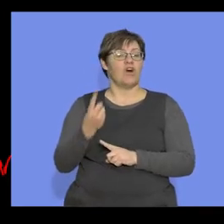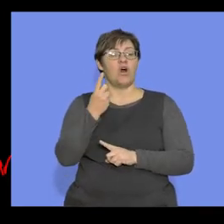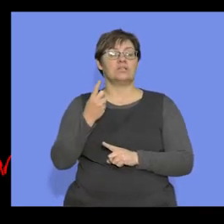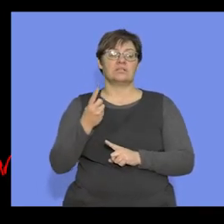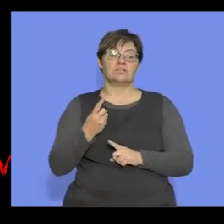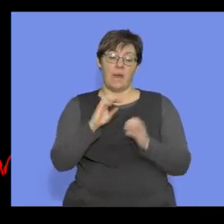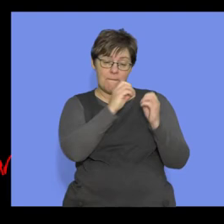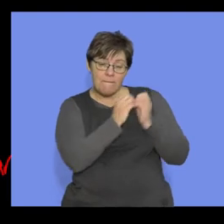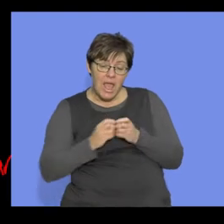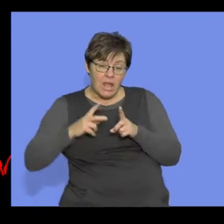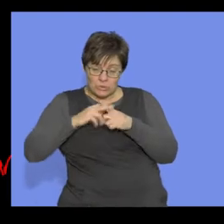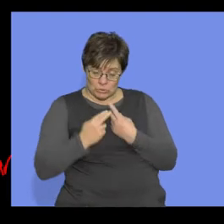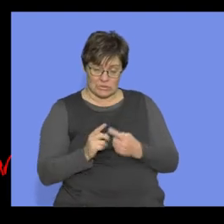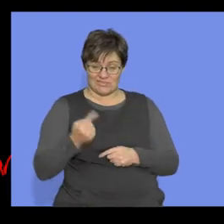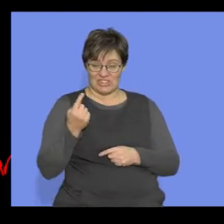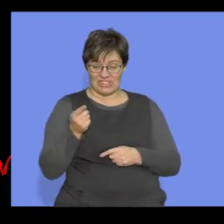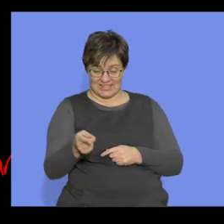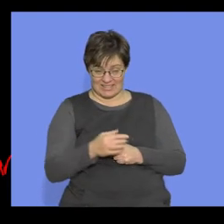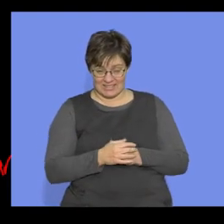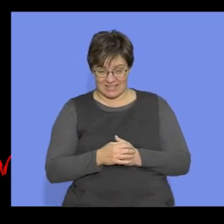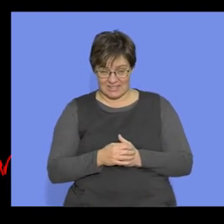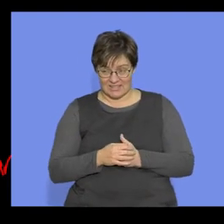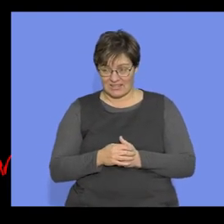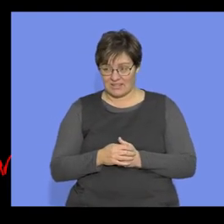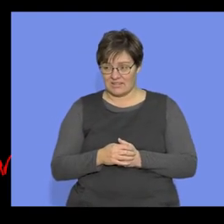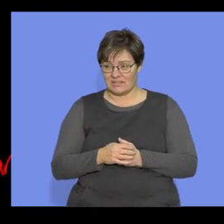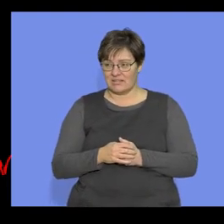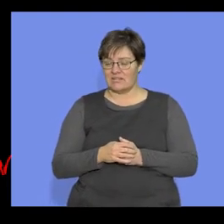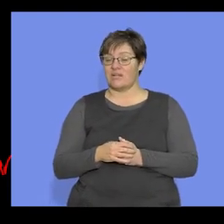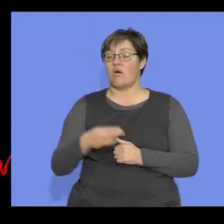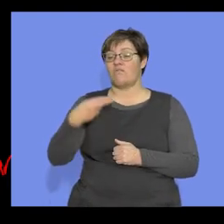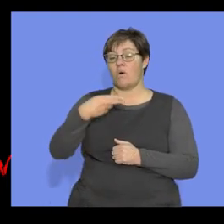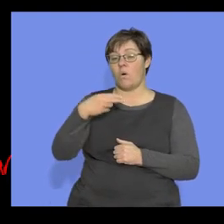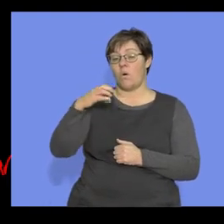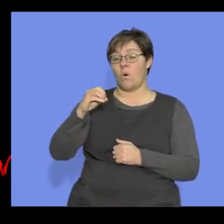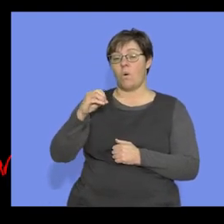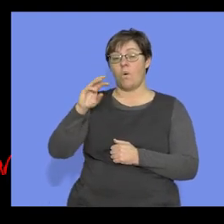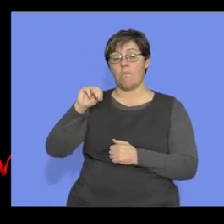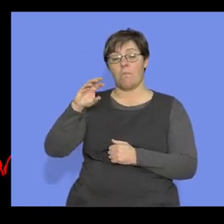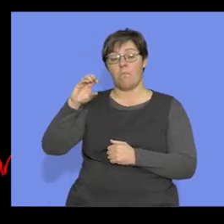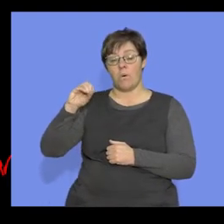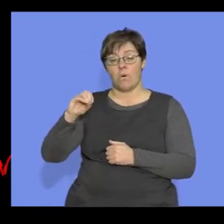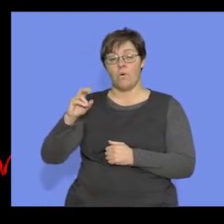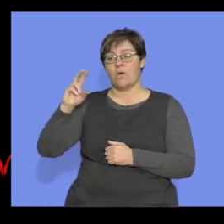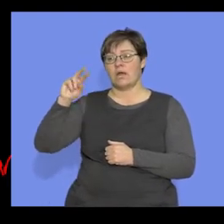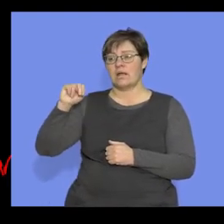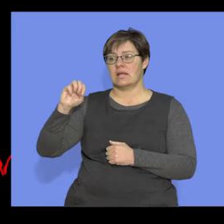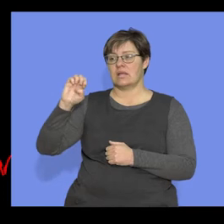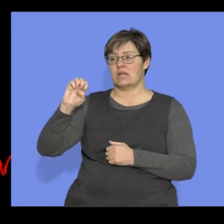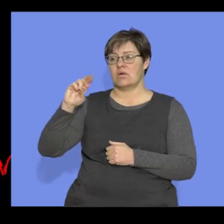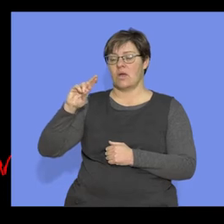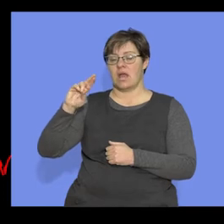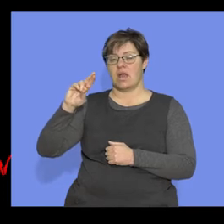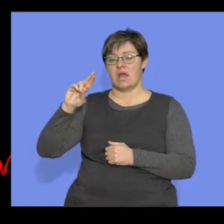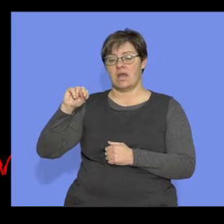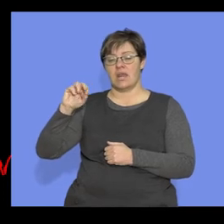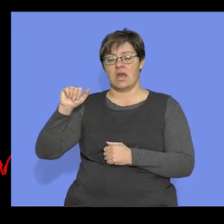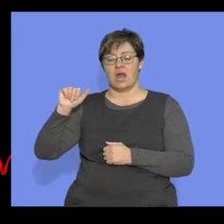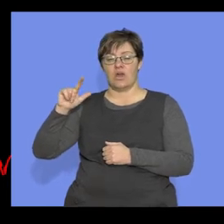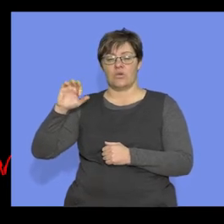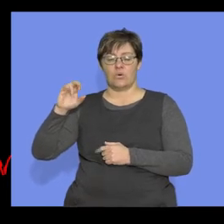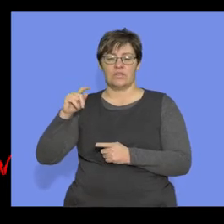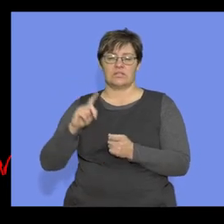first toolmaker. You often are going to, all right, hear about the Homo neanderthalus, the Neanderthals,